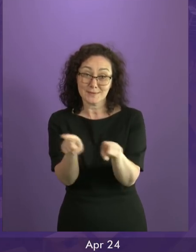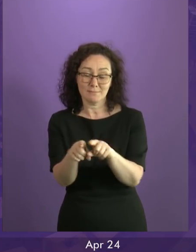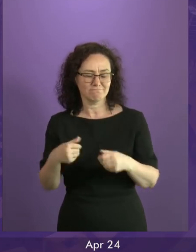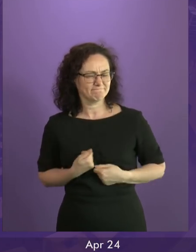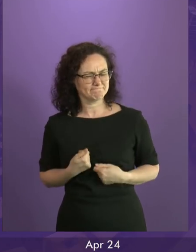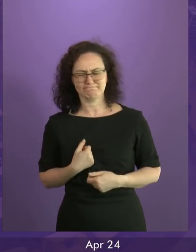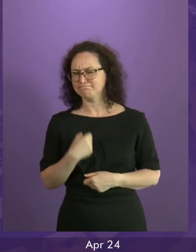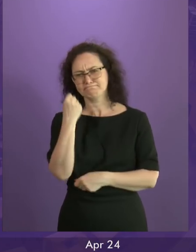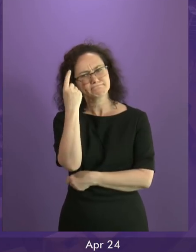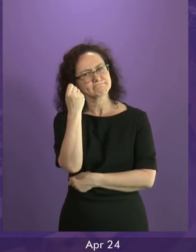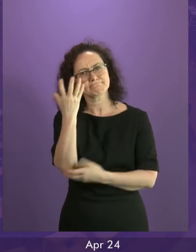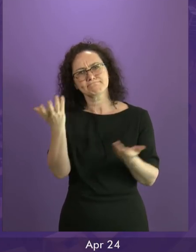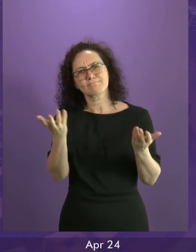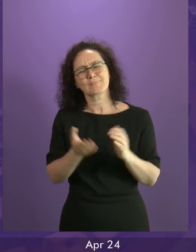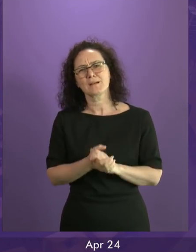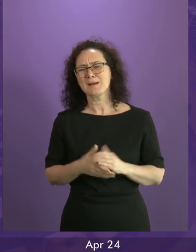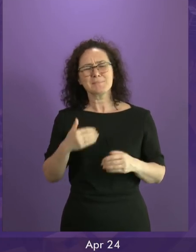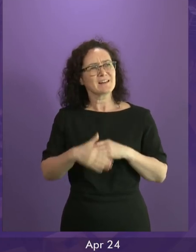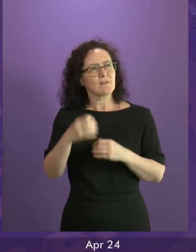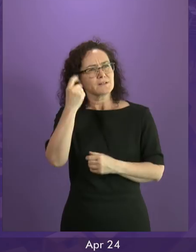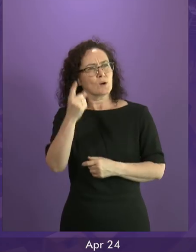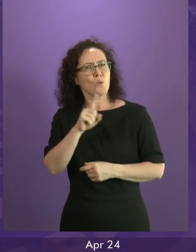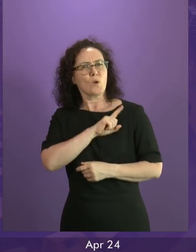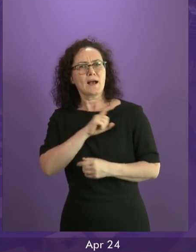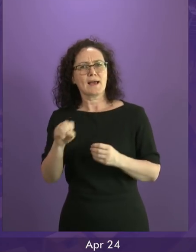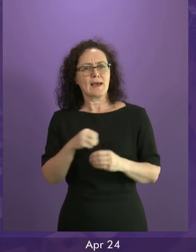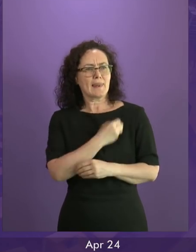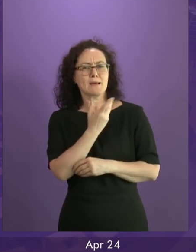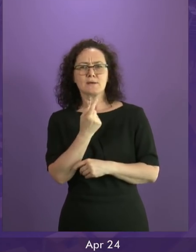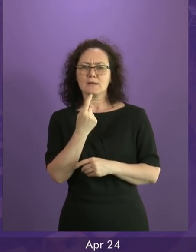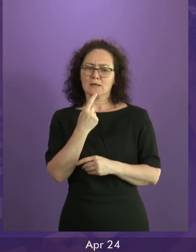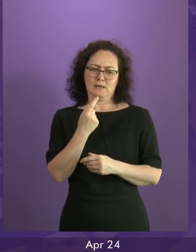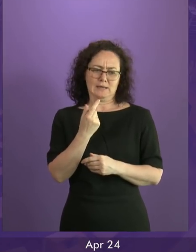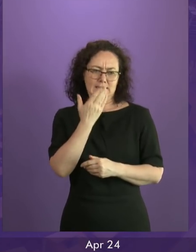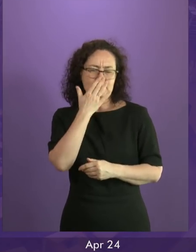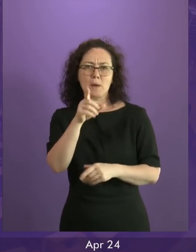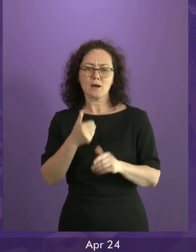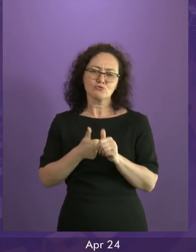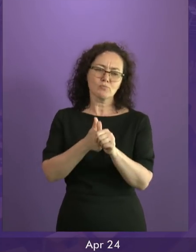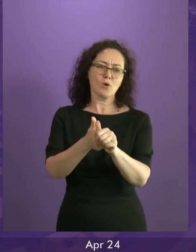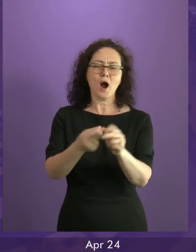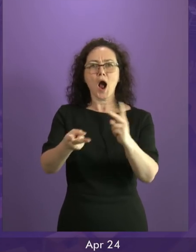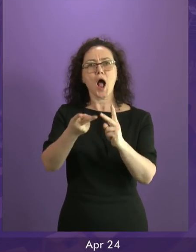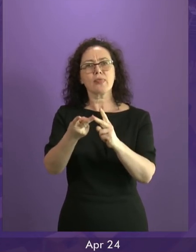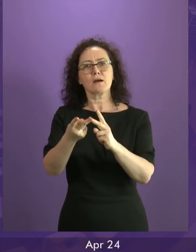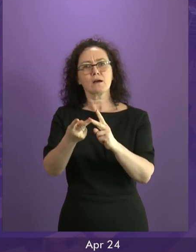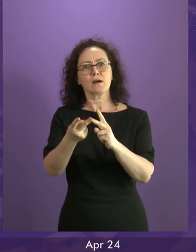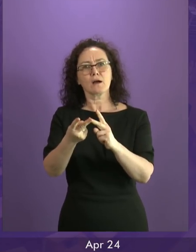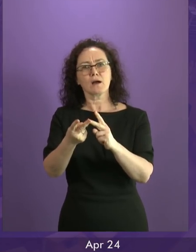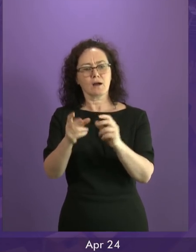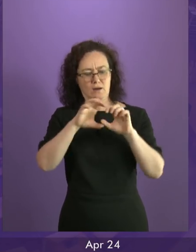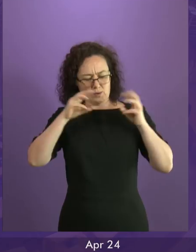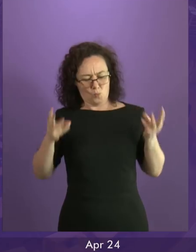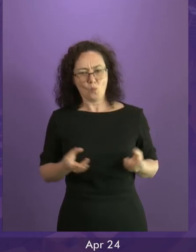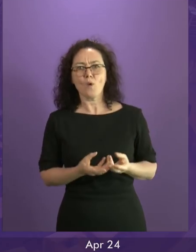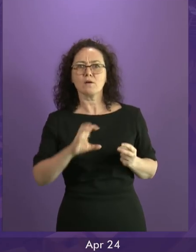nor will I ever understand why Labour seem to support independence for countries all over the world, but oppose it so strongly for their own